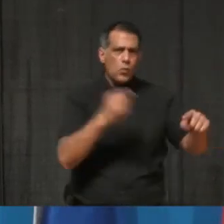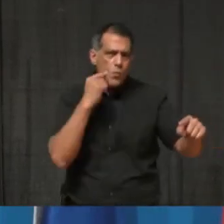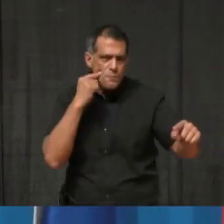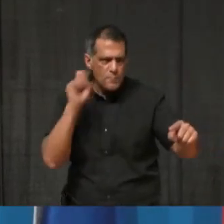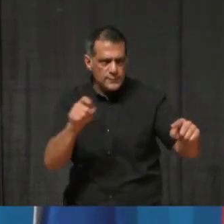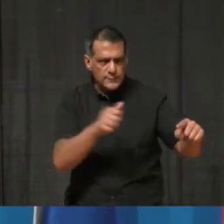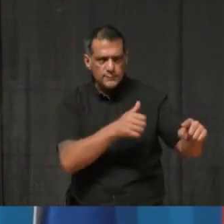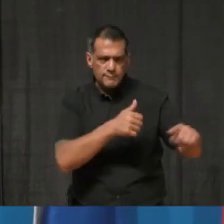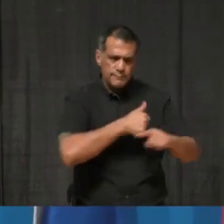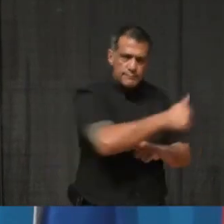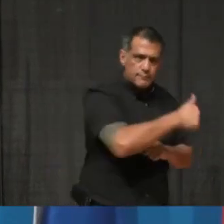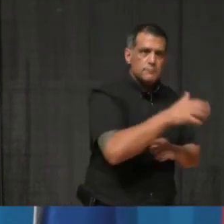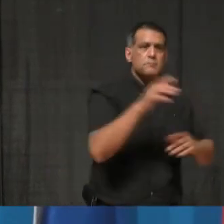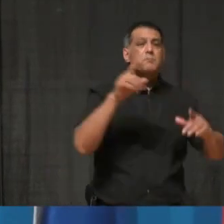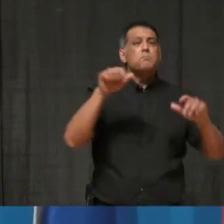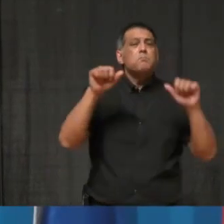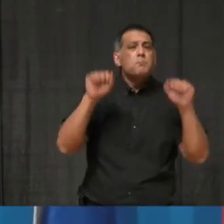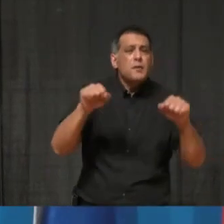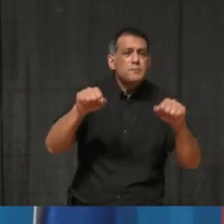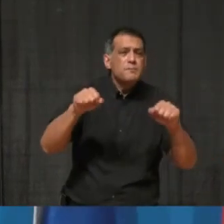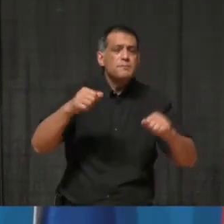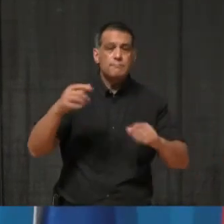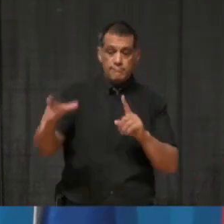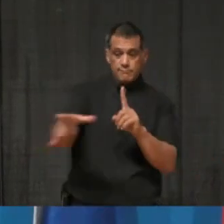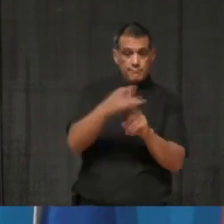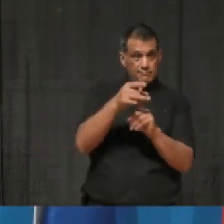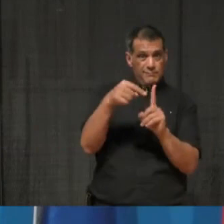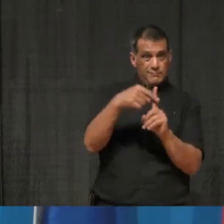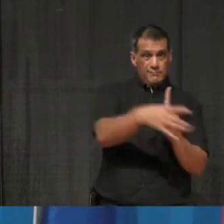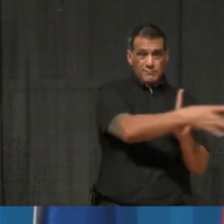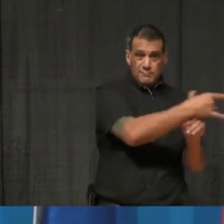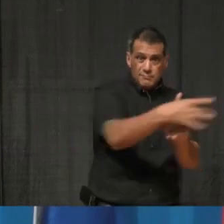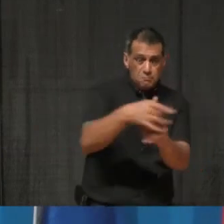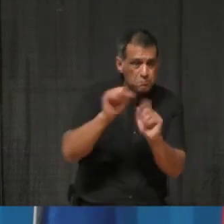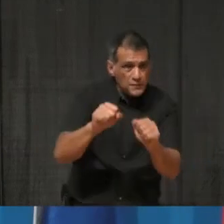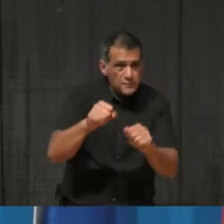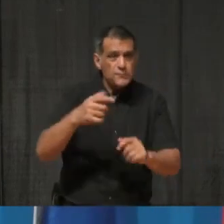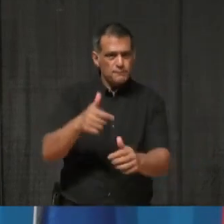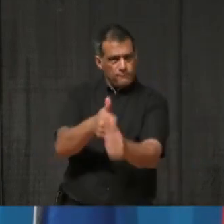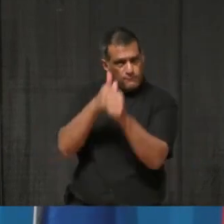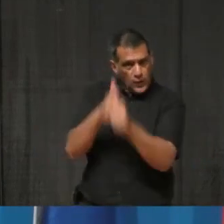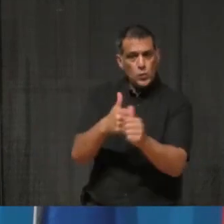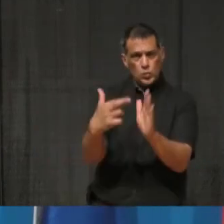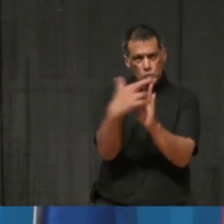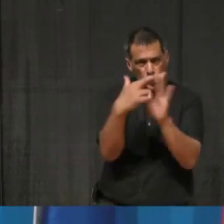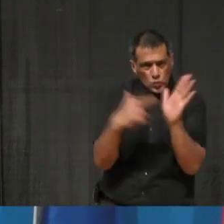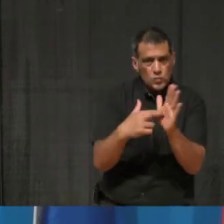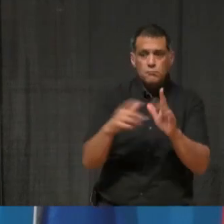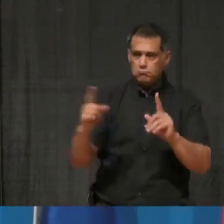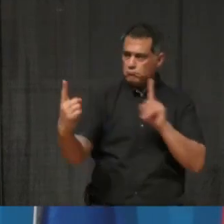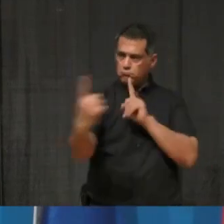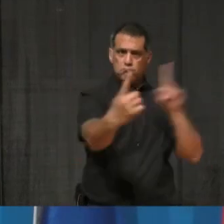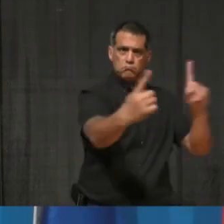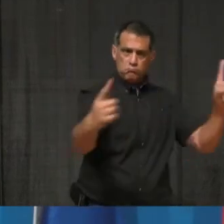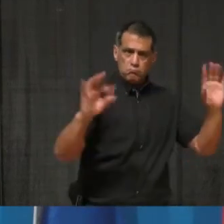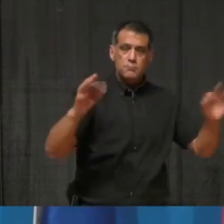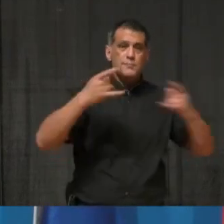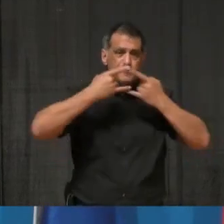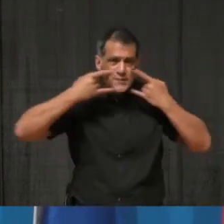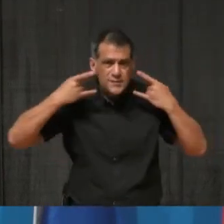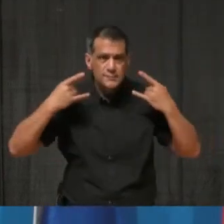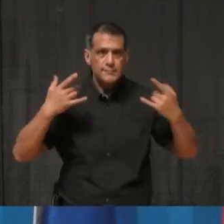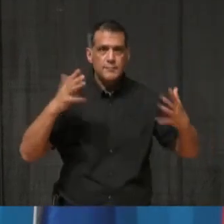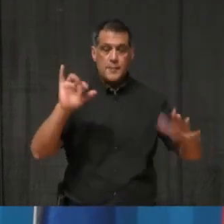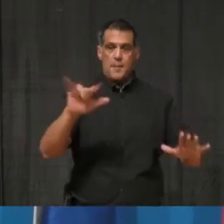ultimately is the answer. If you want to solve, you know, part of the significant part of the transmission problem in the communities in Peel,